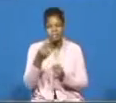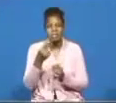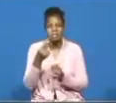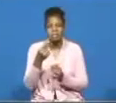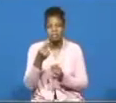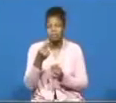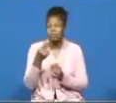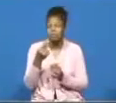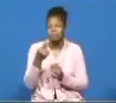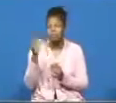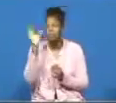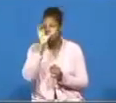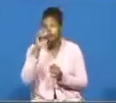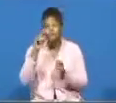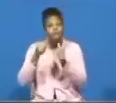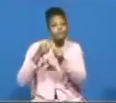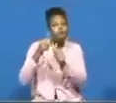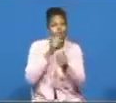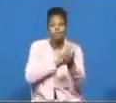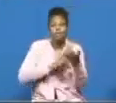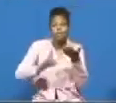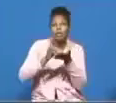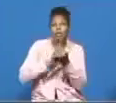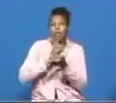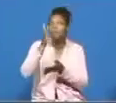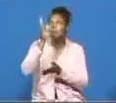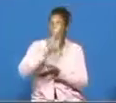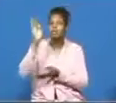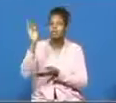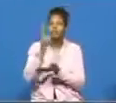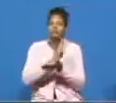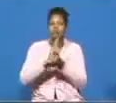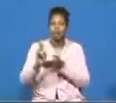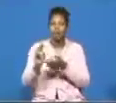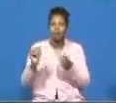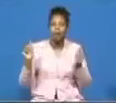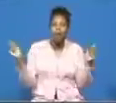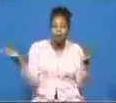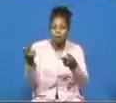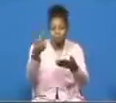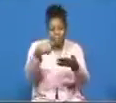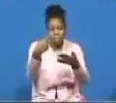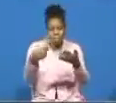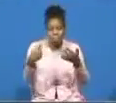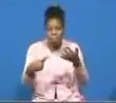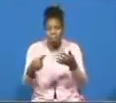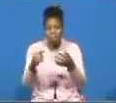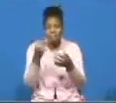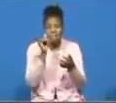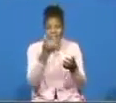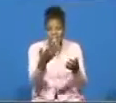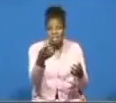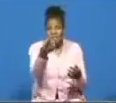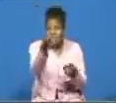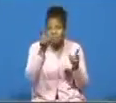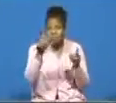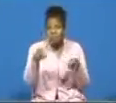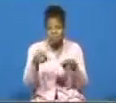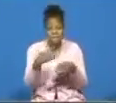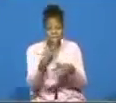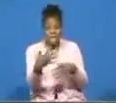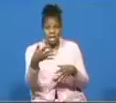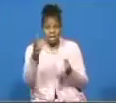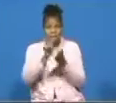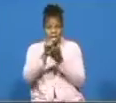the kingdom of god and his righteousness and all these things the things that you need the things